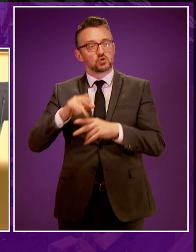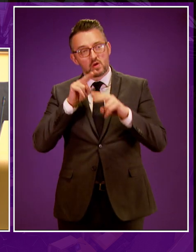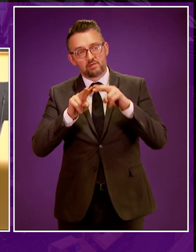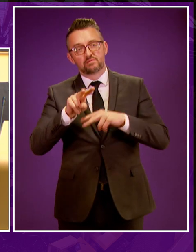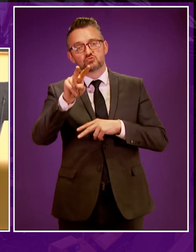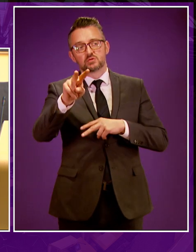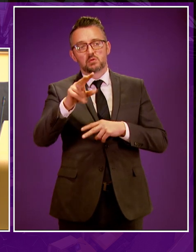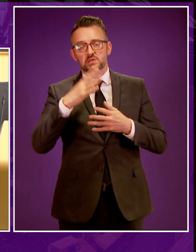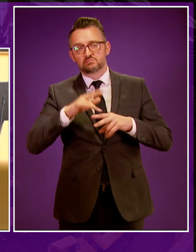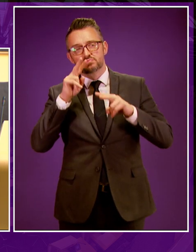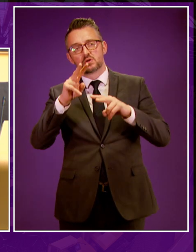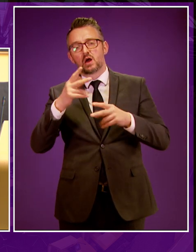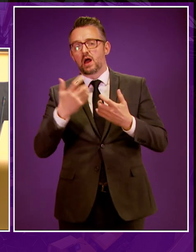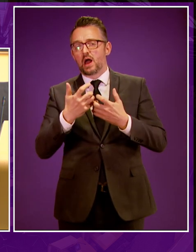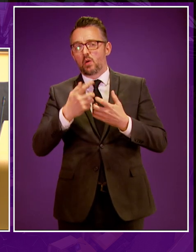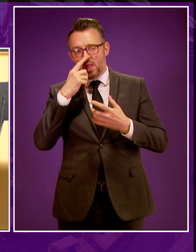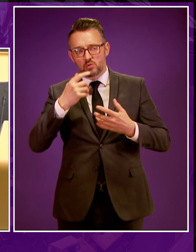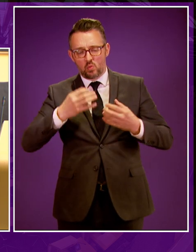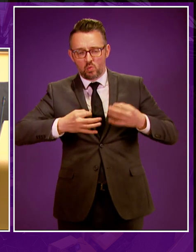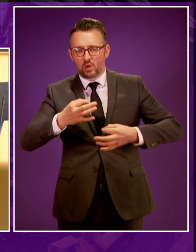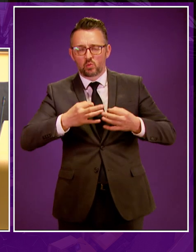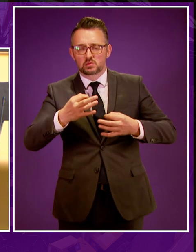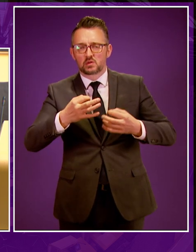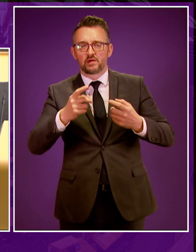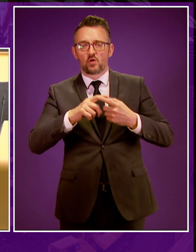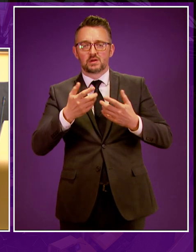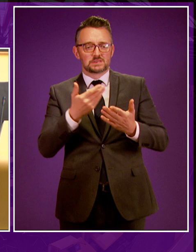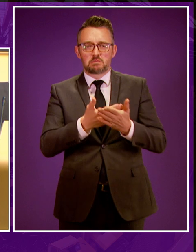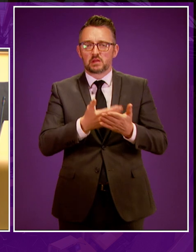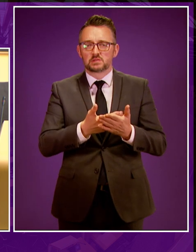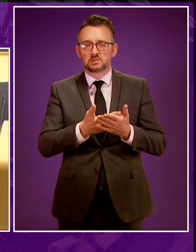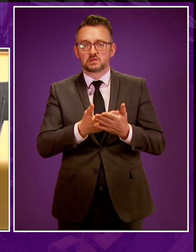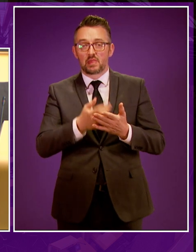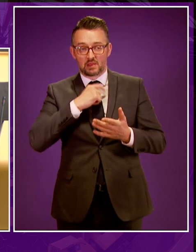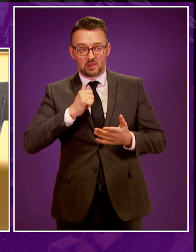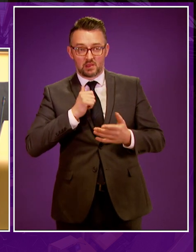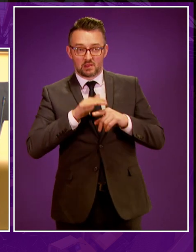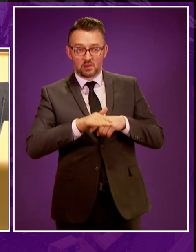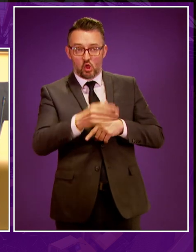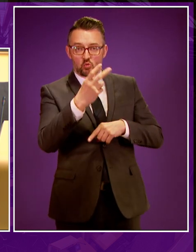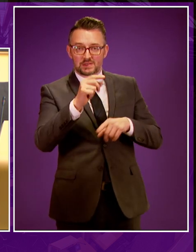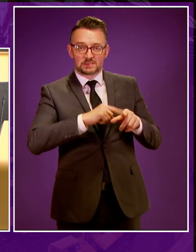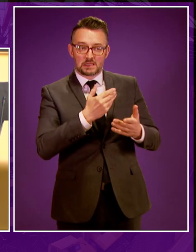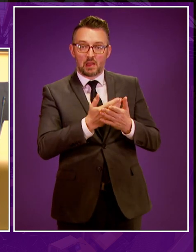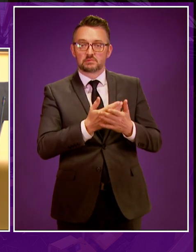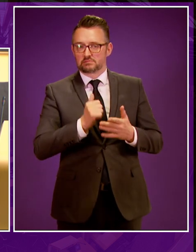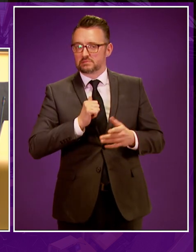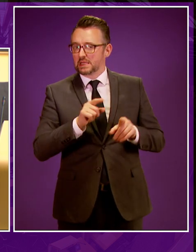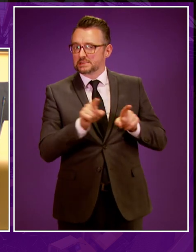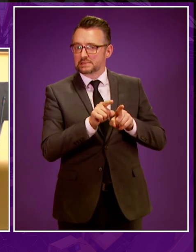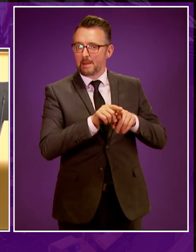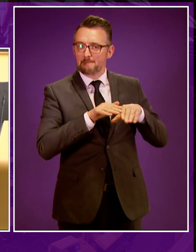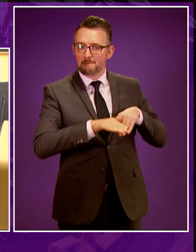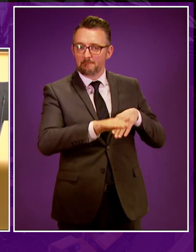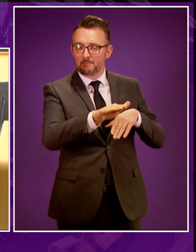ahead to forecast future needs and challenges. Demand is forecast to remain roughly the same for the next 20 years, according